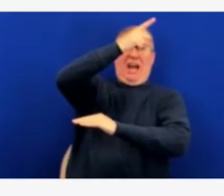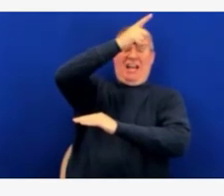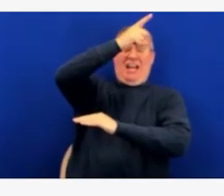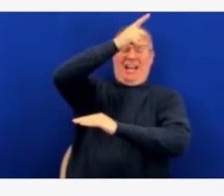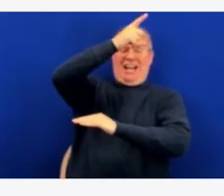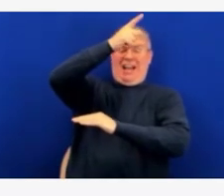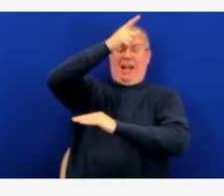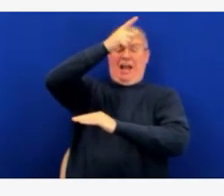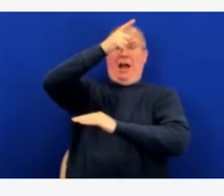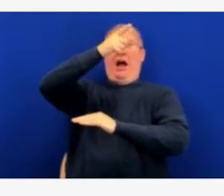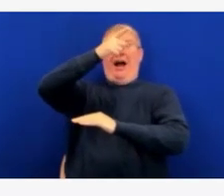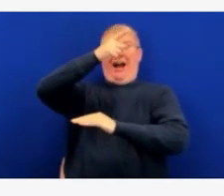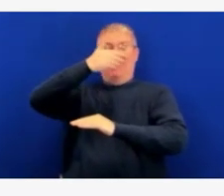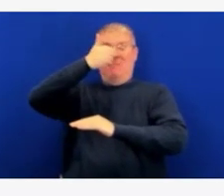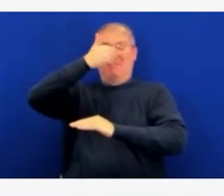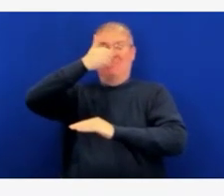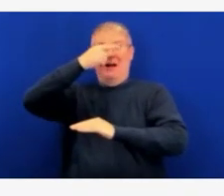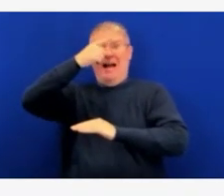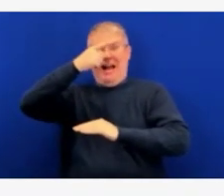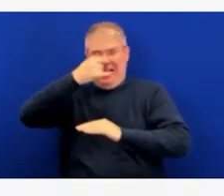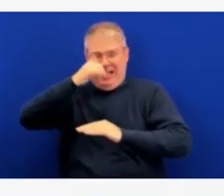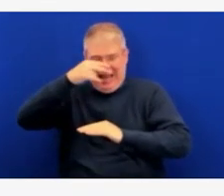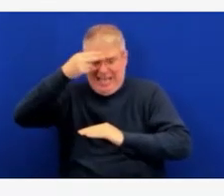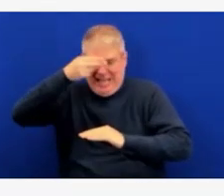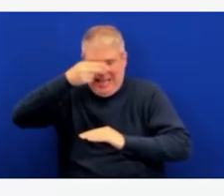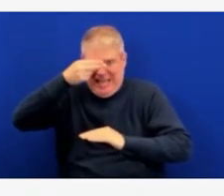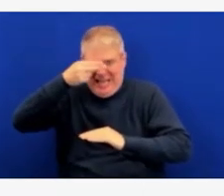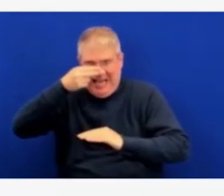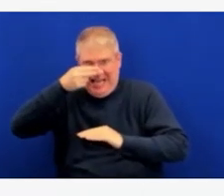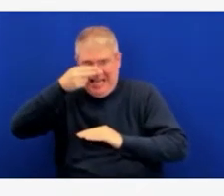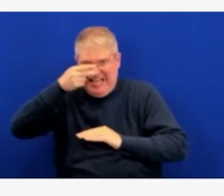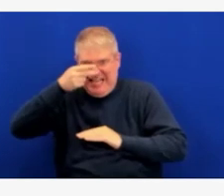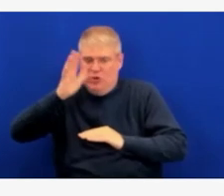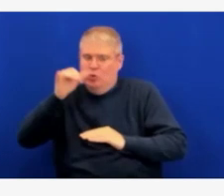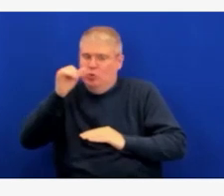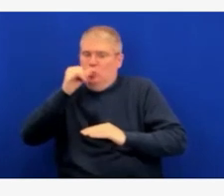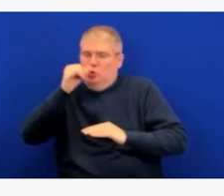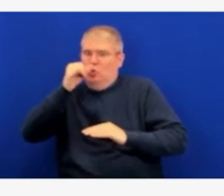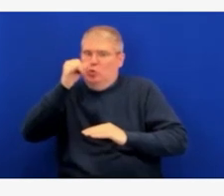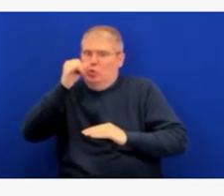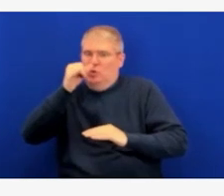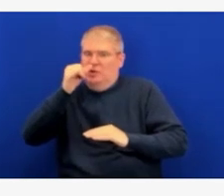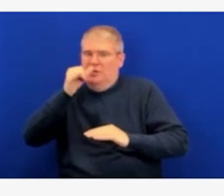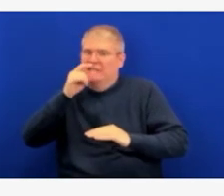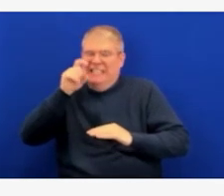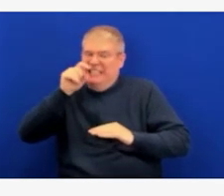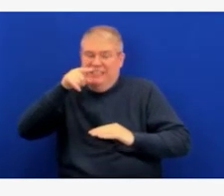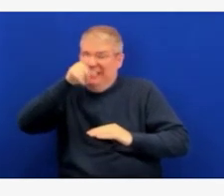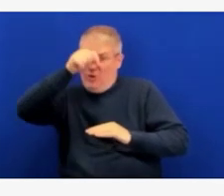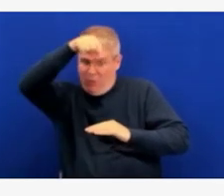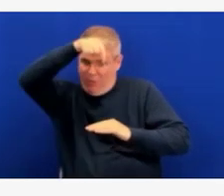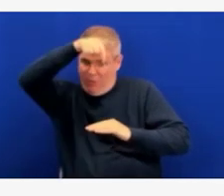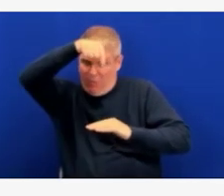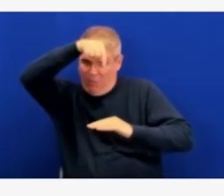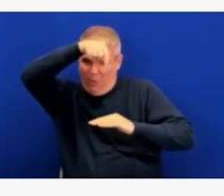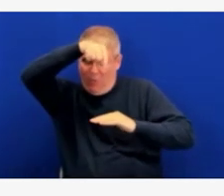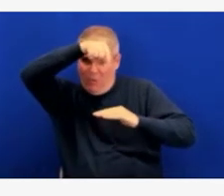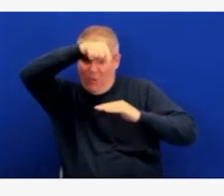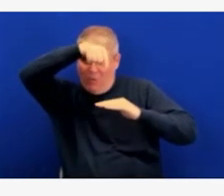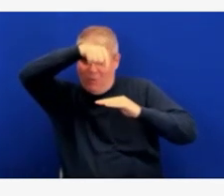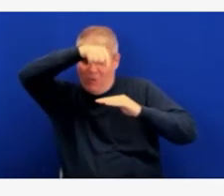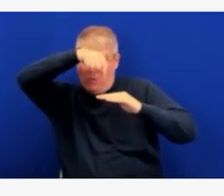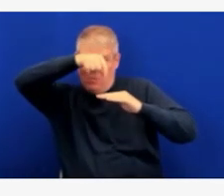So, until those cases continue to drop even further, and our testing positivity rate